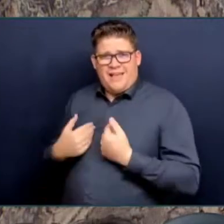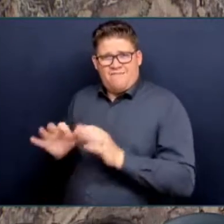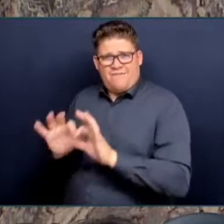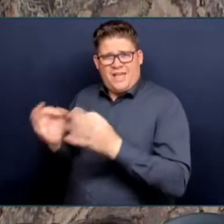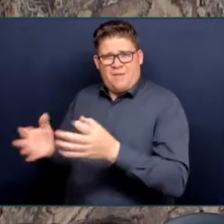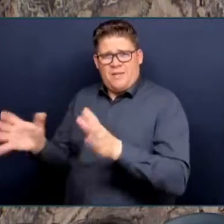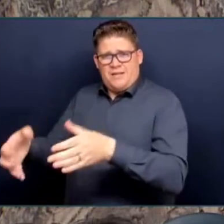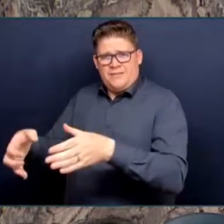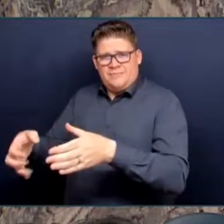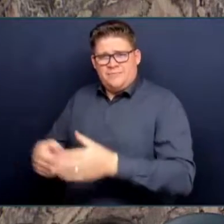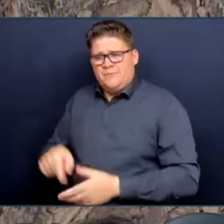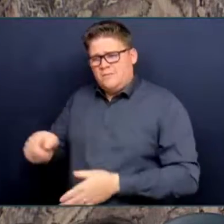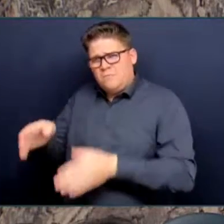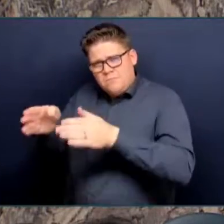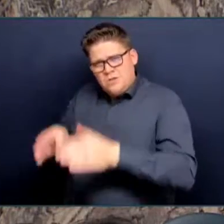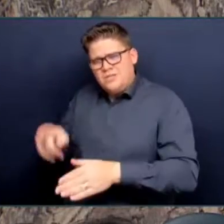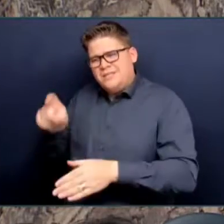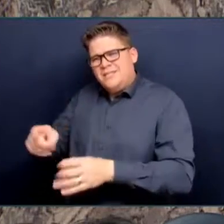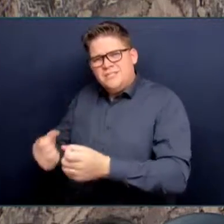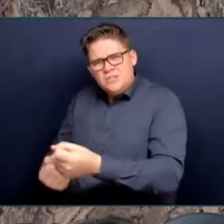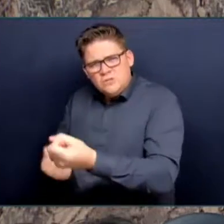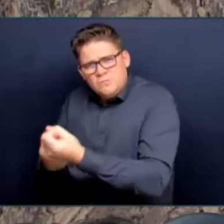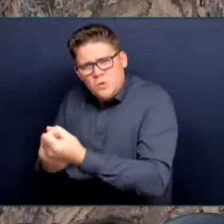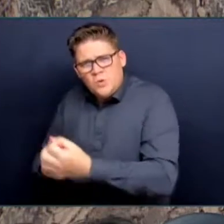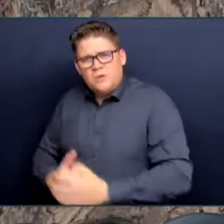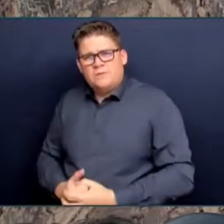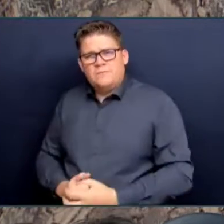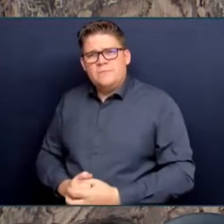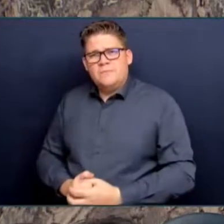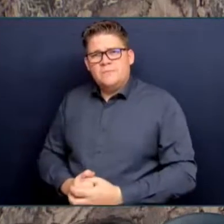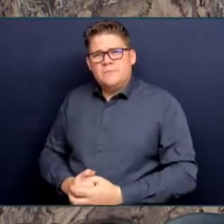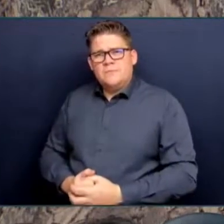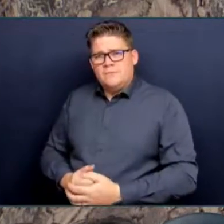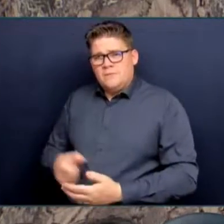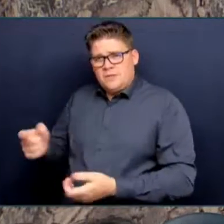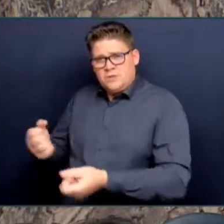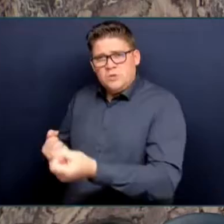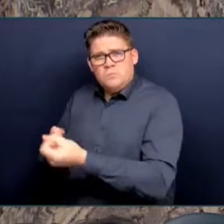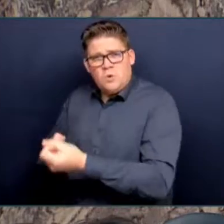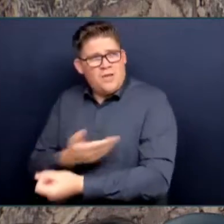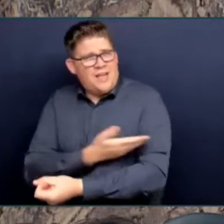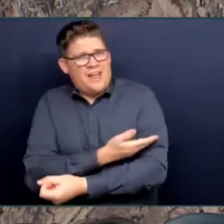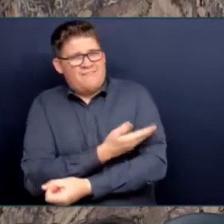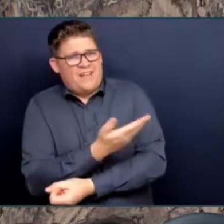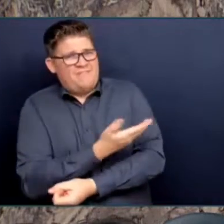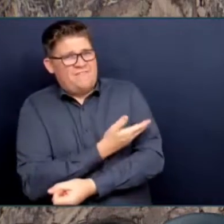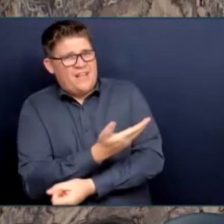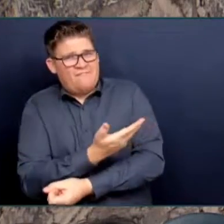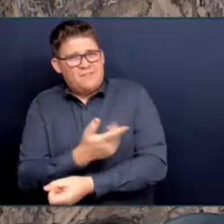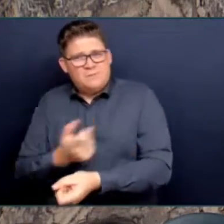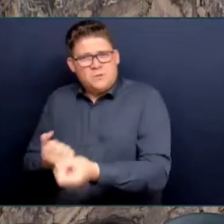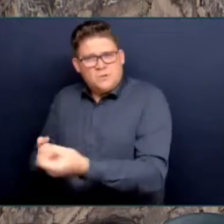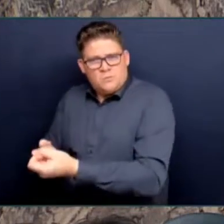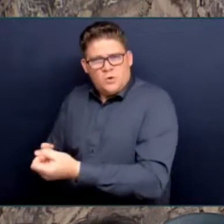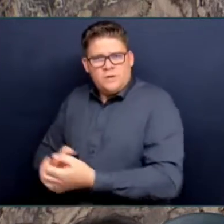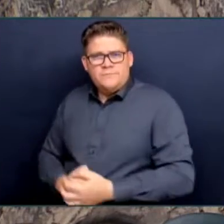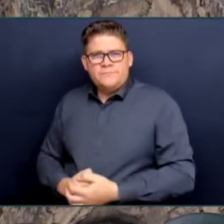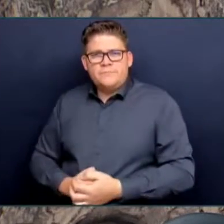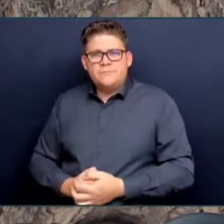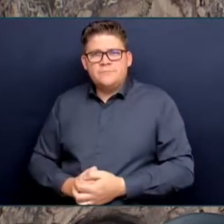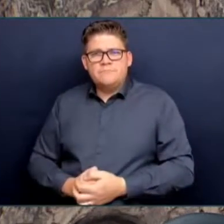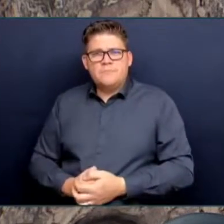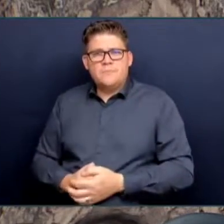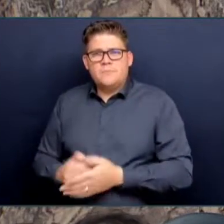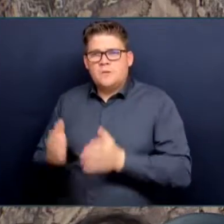theme is a community of caring, a city, a sports team, a neighbourhood, a school, an organisation,